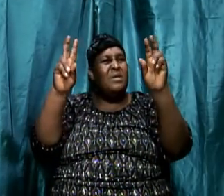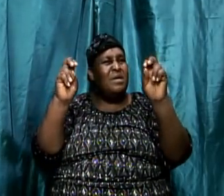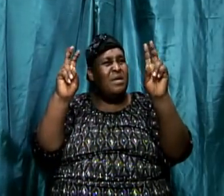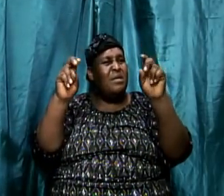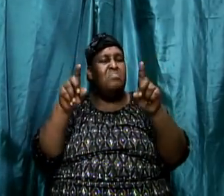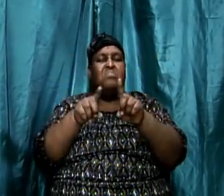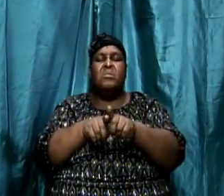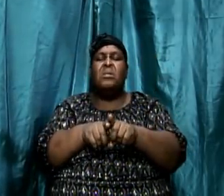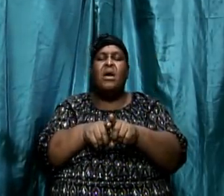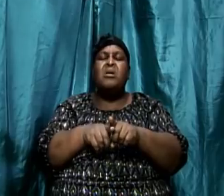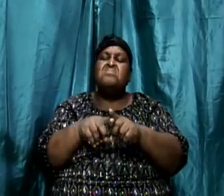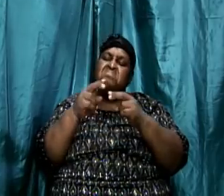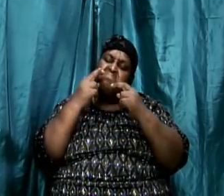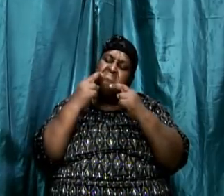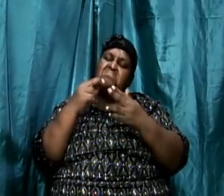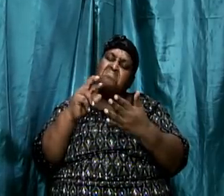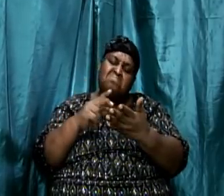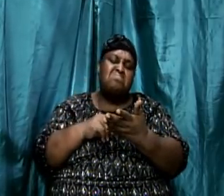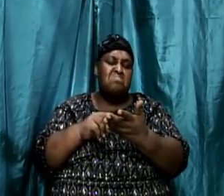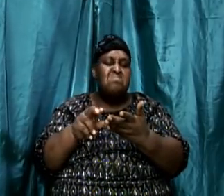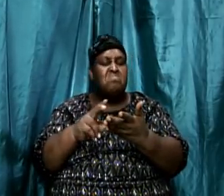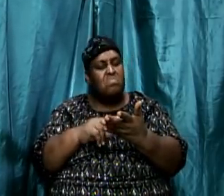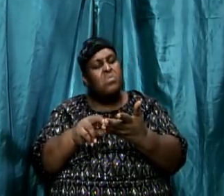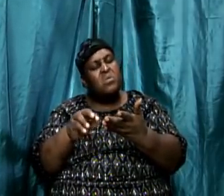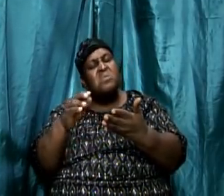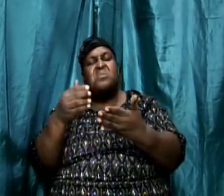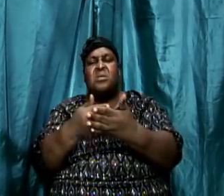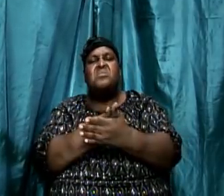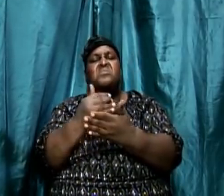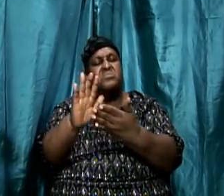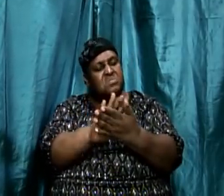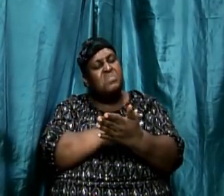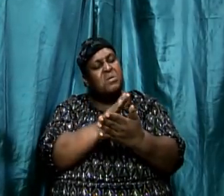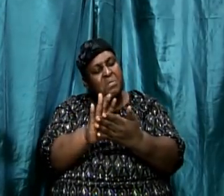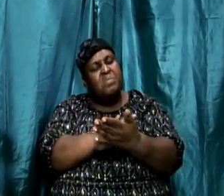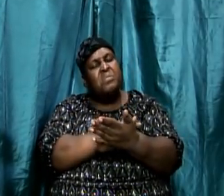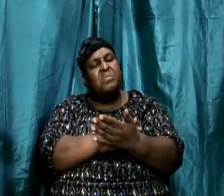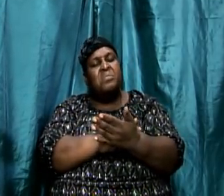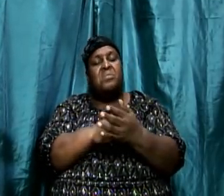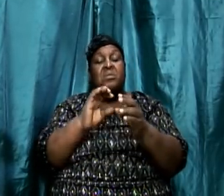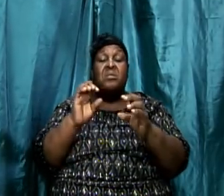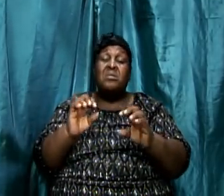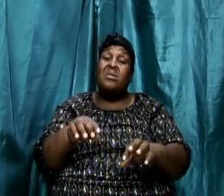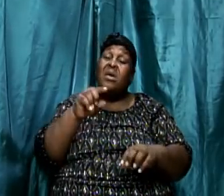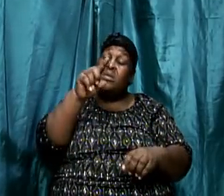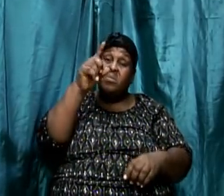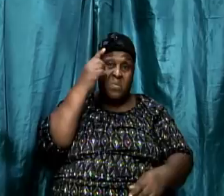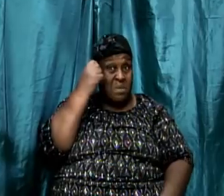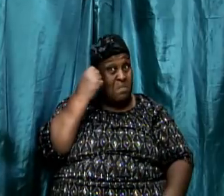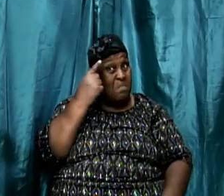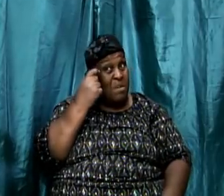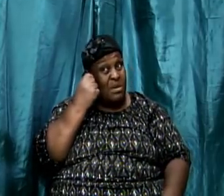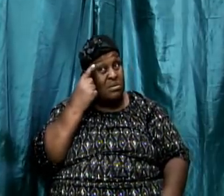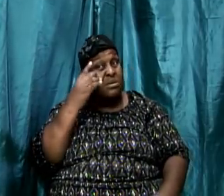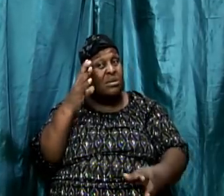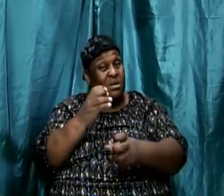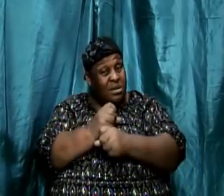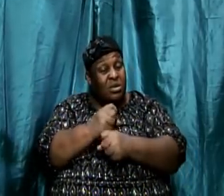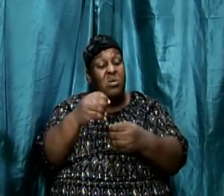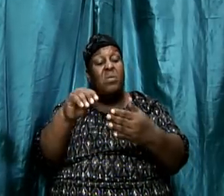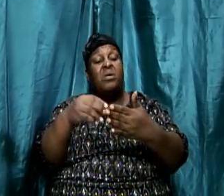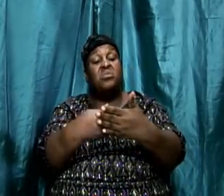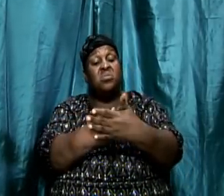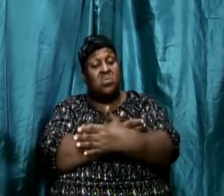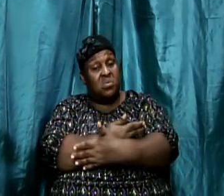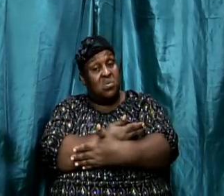newspaper without knowing anything about its date or its place of printing. Can you imagine if you take up a newspaper of